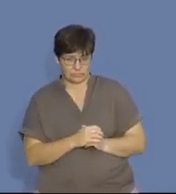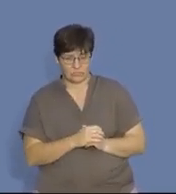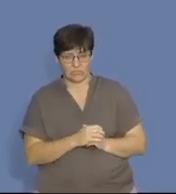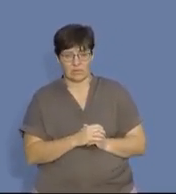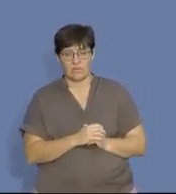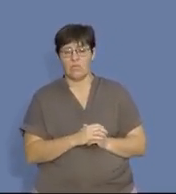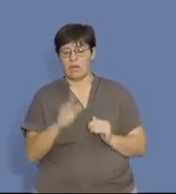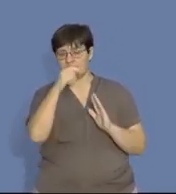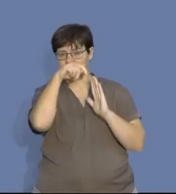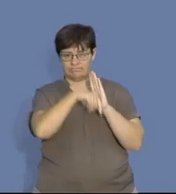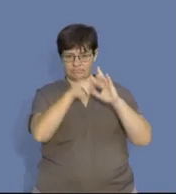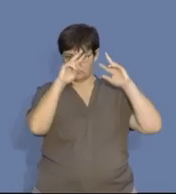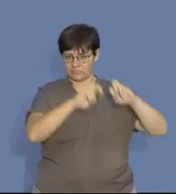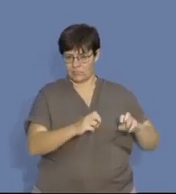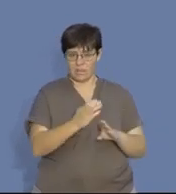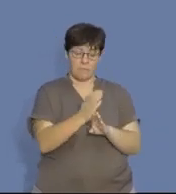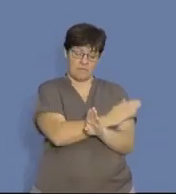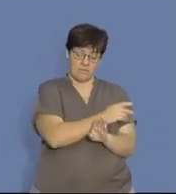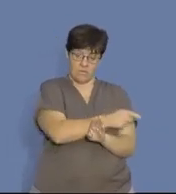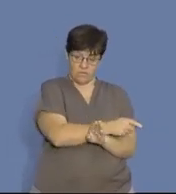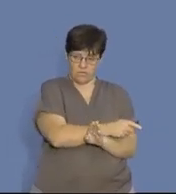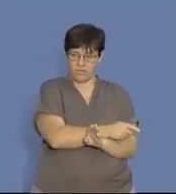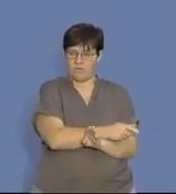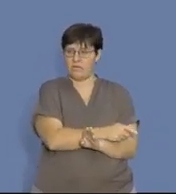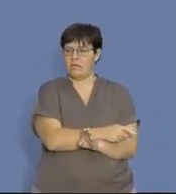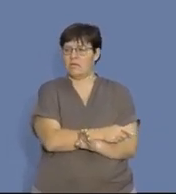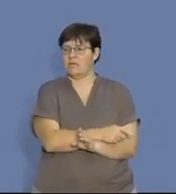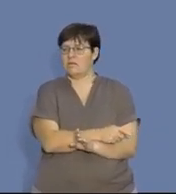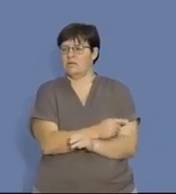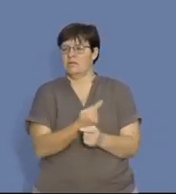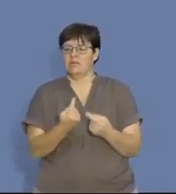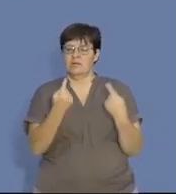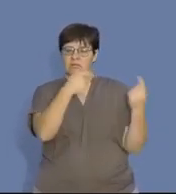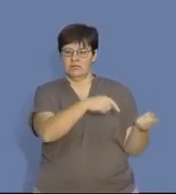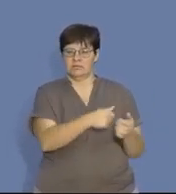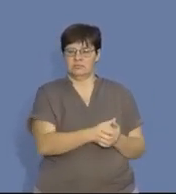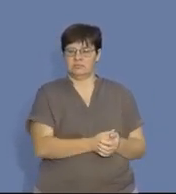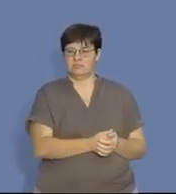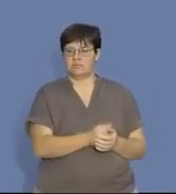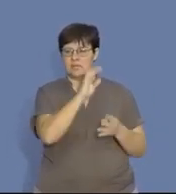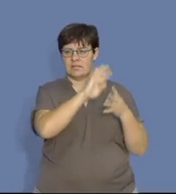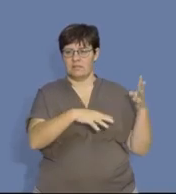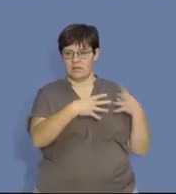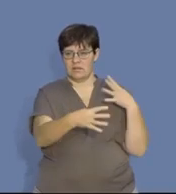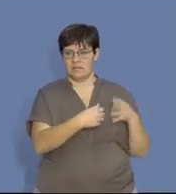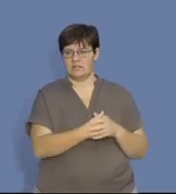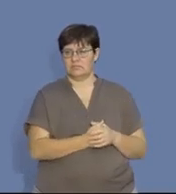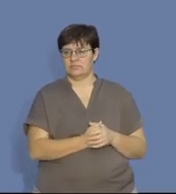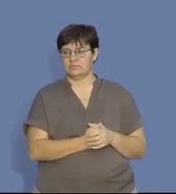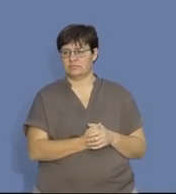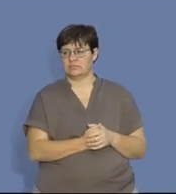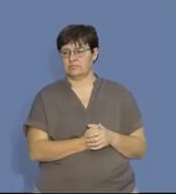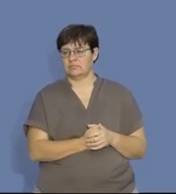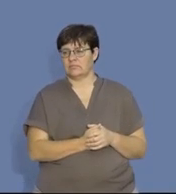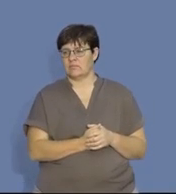calculation in detail, on the previous slide, I just want to go to the table, right, because